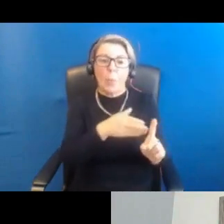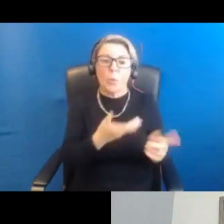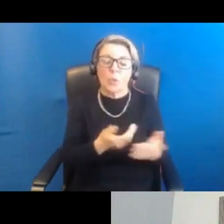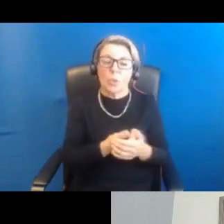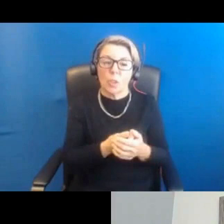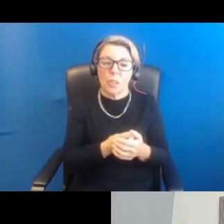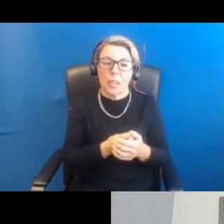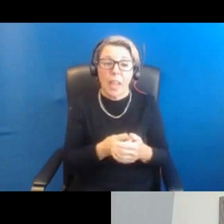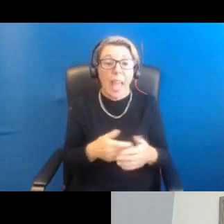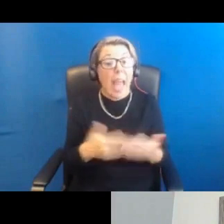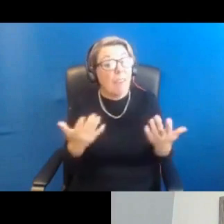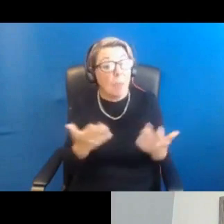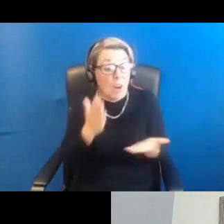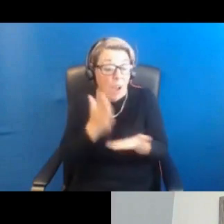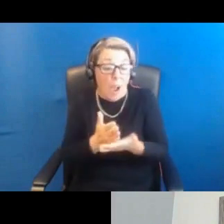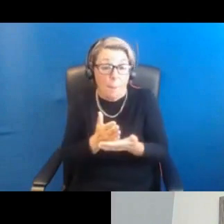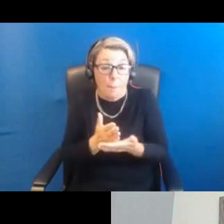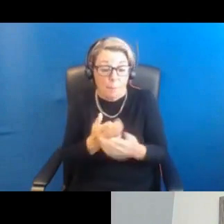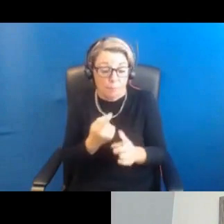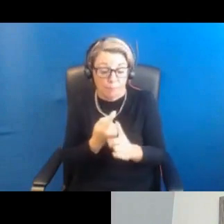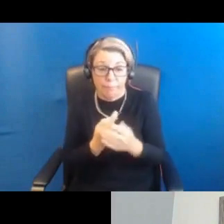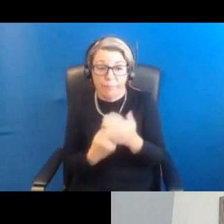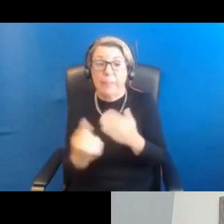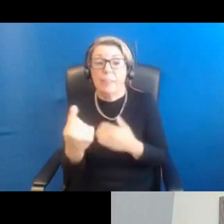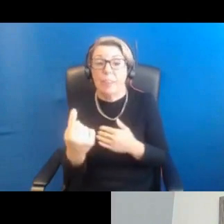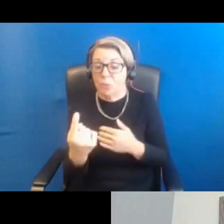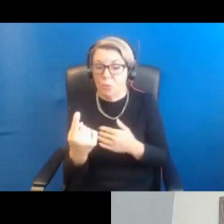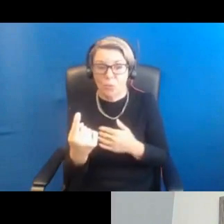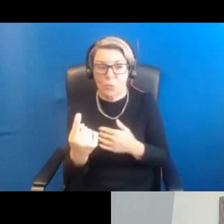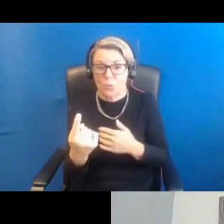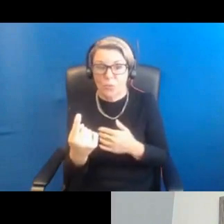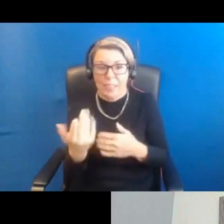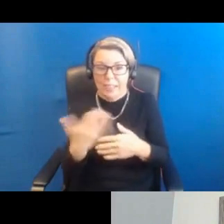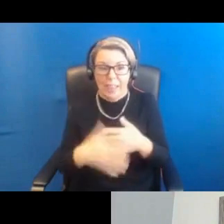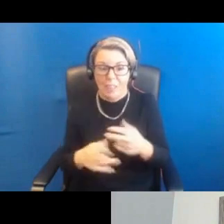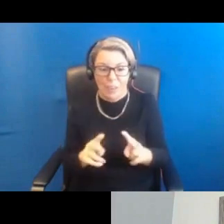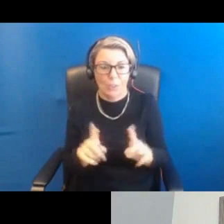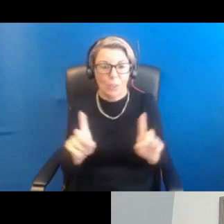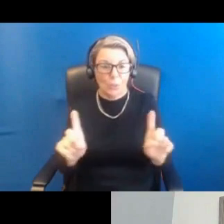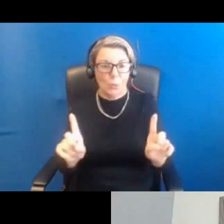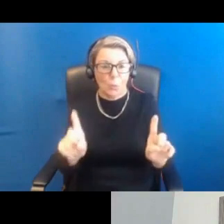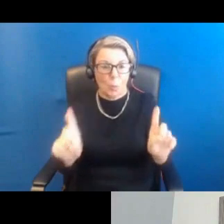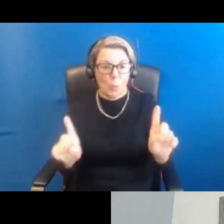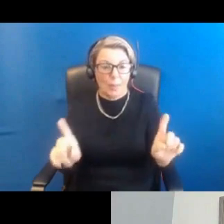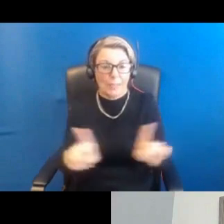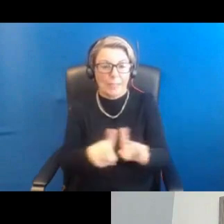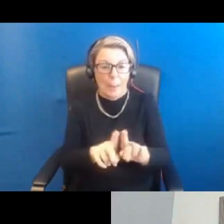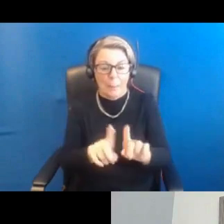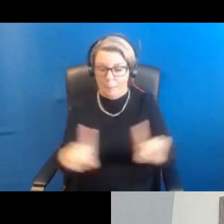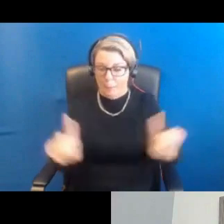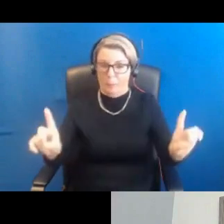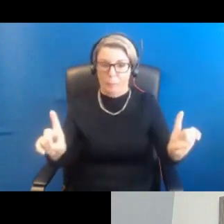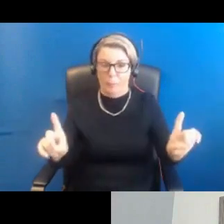individual and no two cases are exactly the same. So any closing thoughts, Anna, on